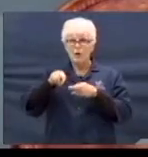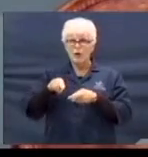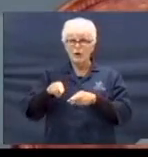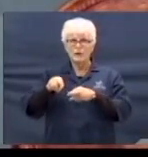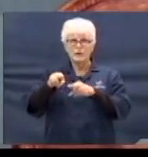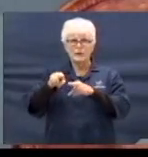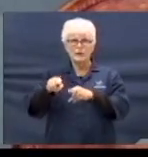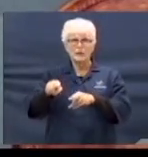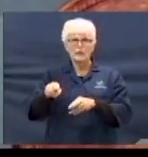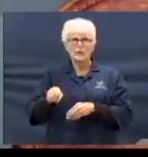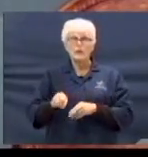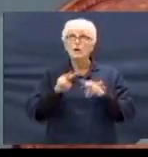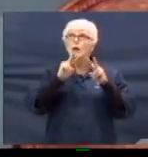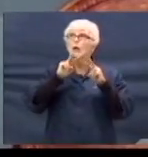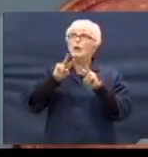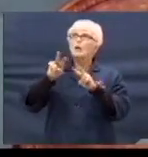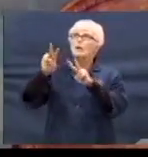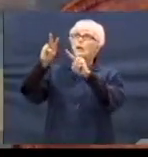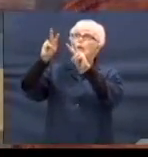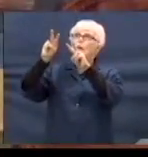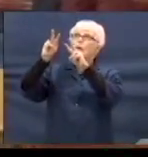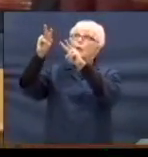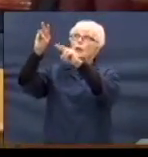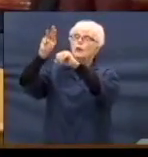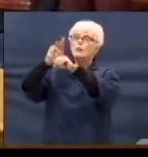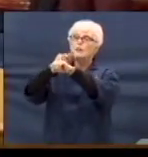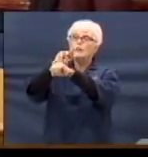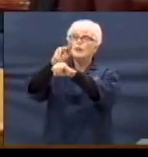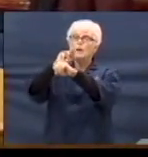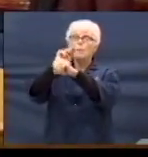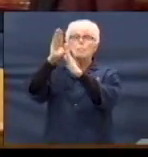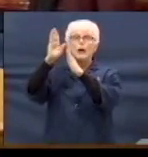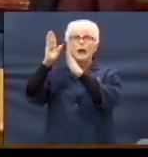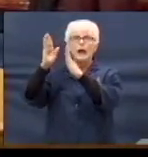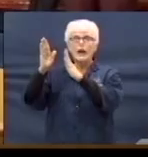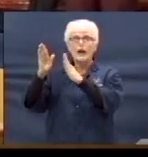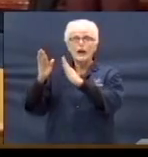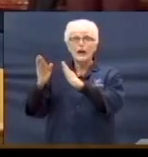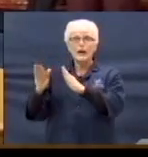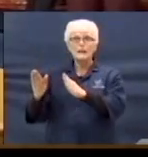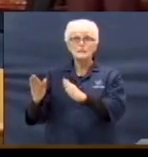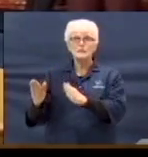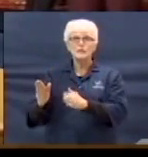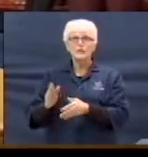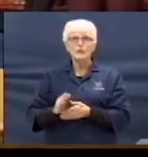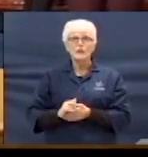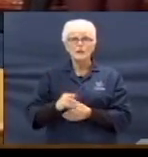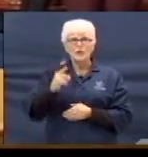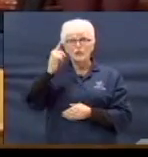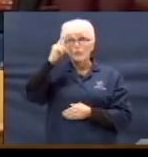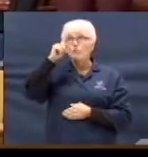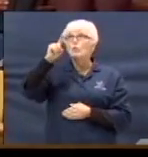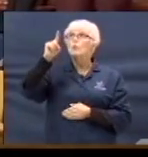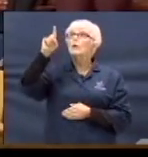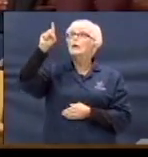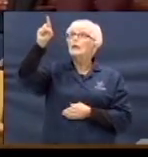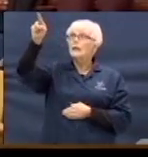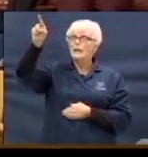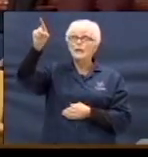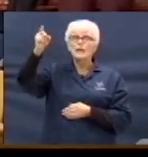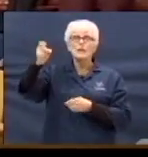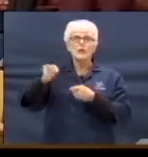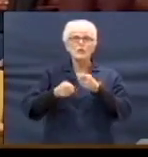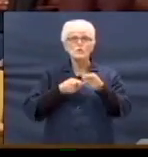Look to the master for he's in